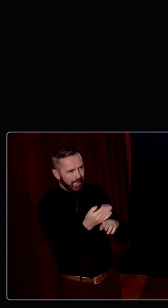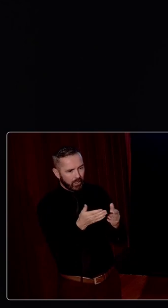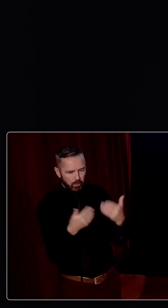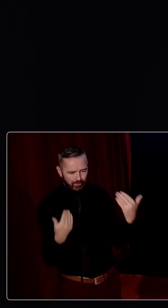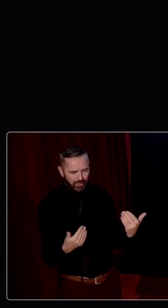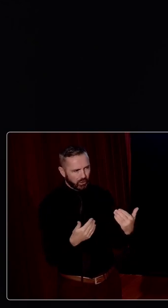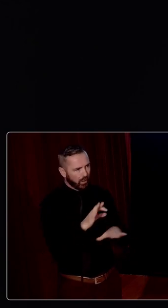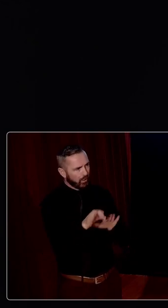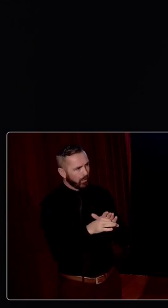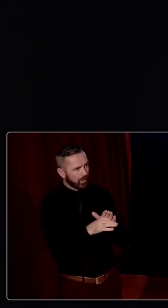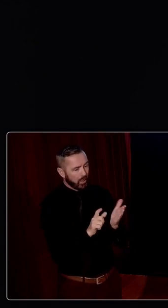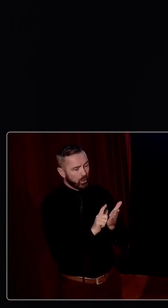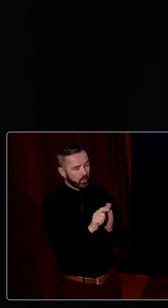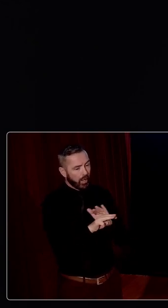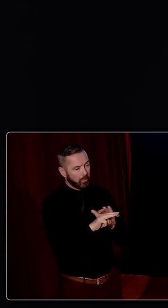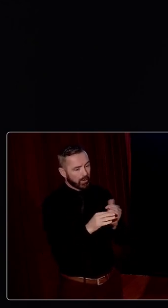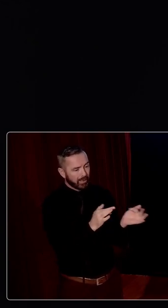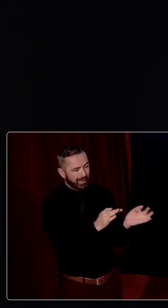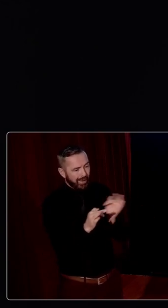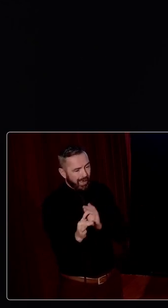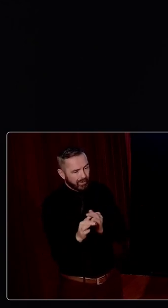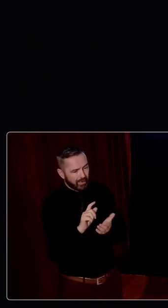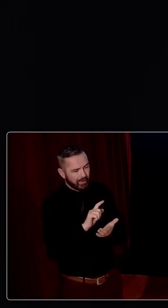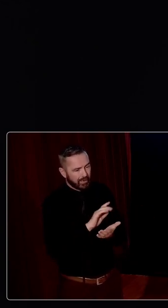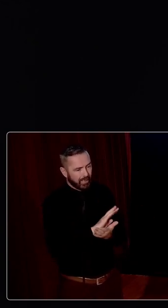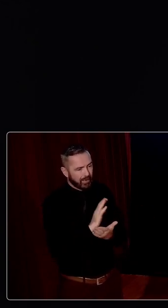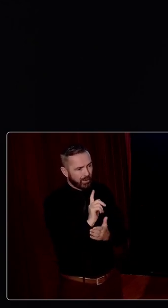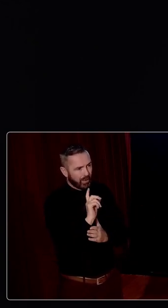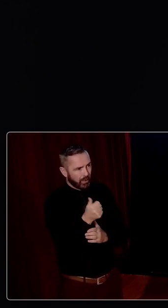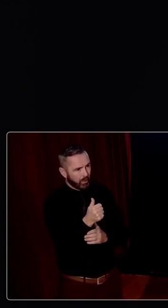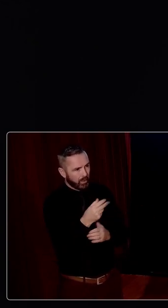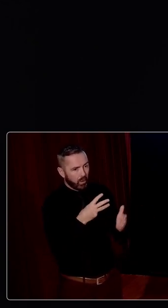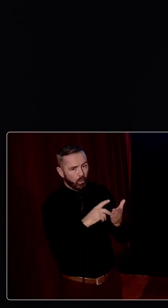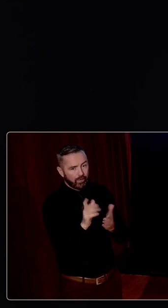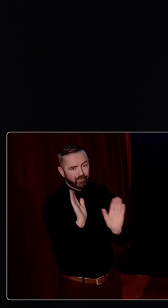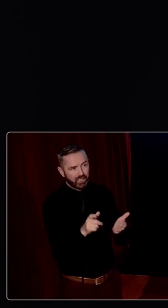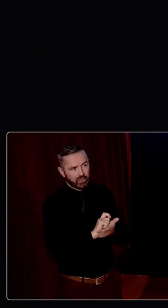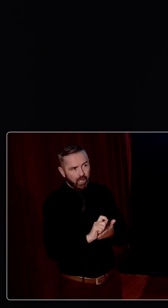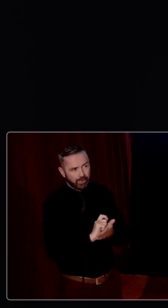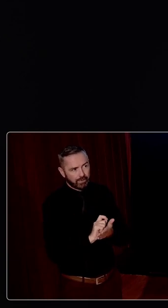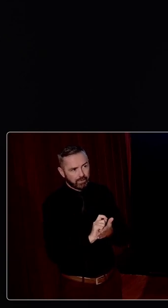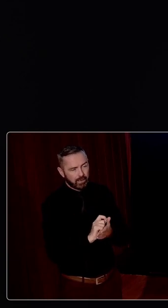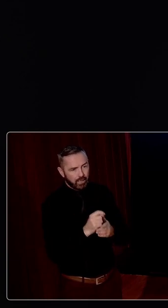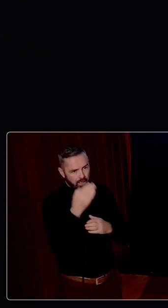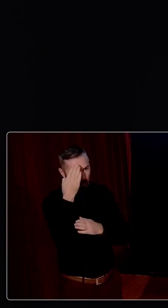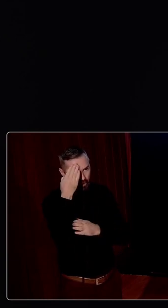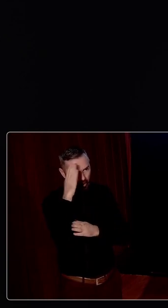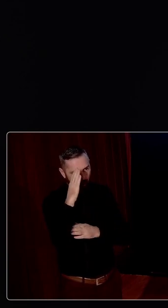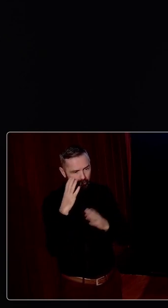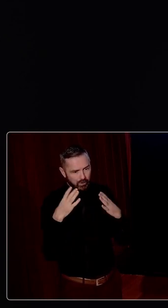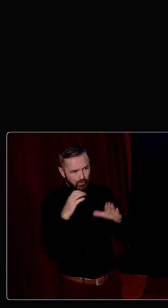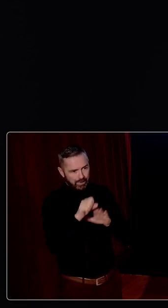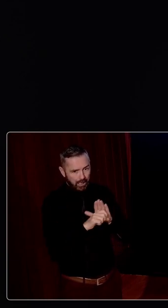government. Within 12 months of the 6th of December 1921, the date the treaty had been signed, the Irish Free State had